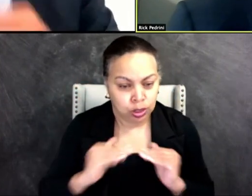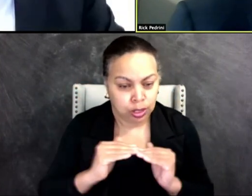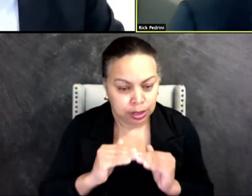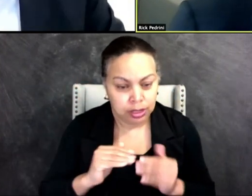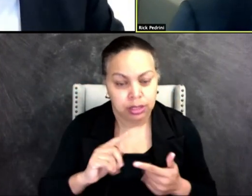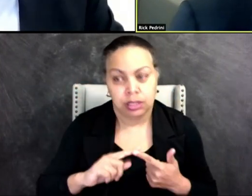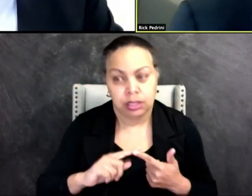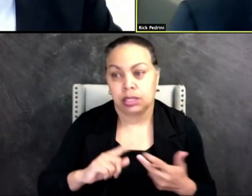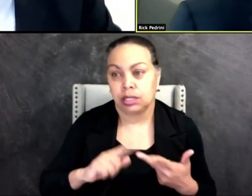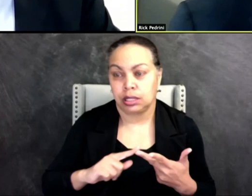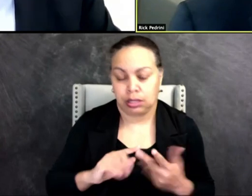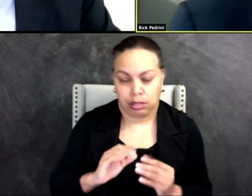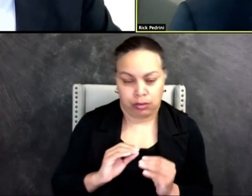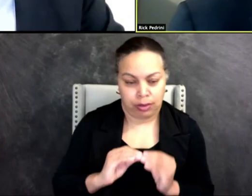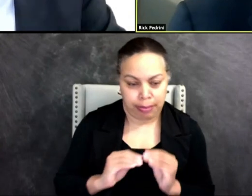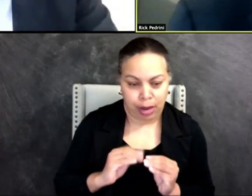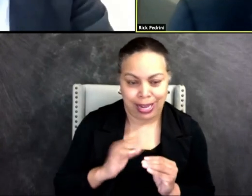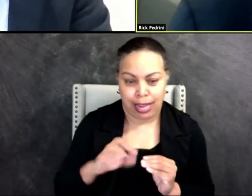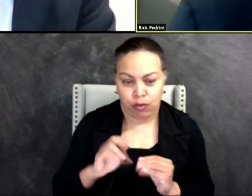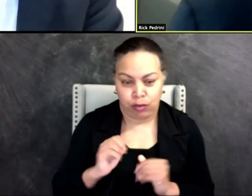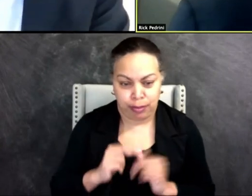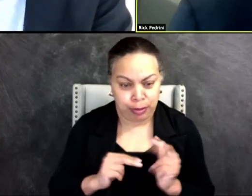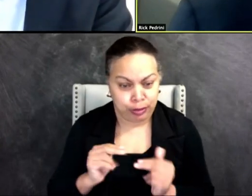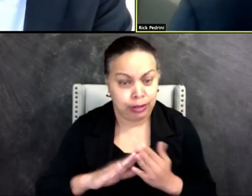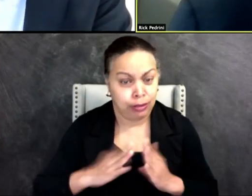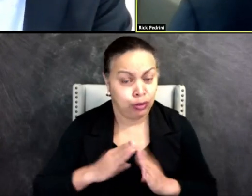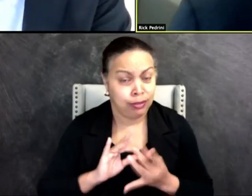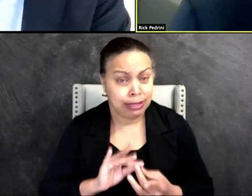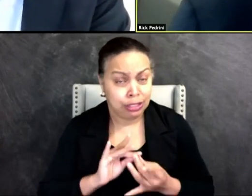preparing and rebuilding community relations.